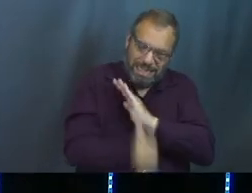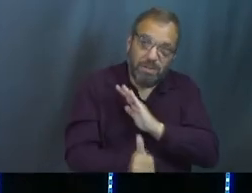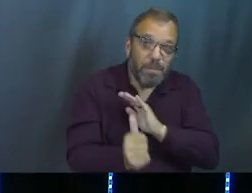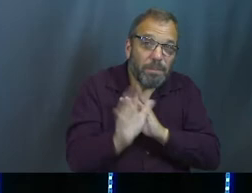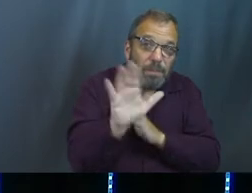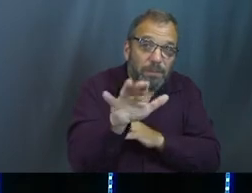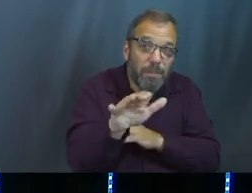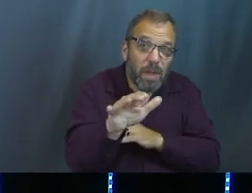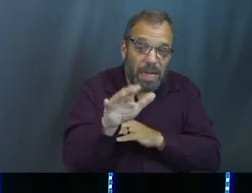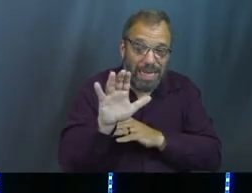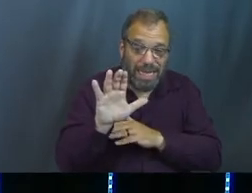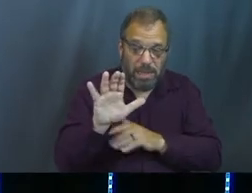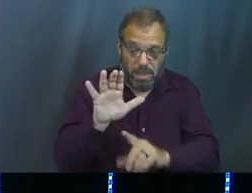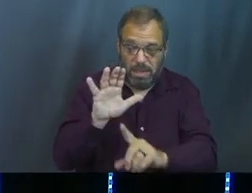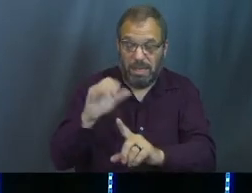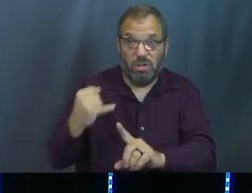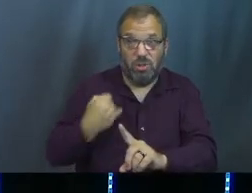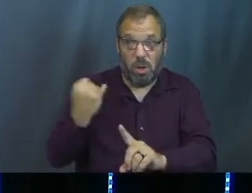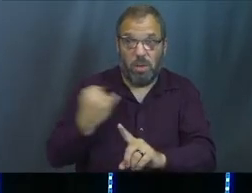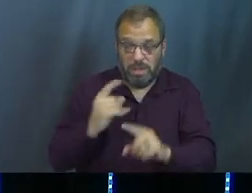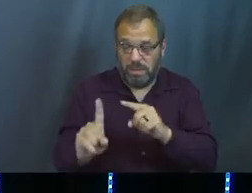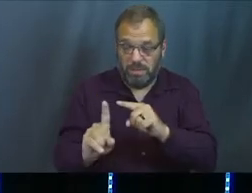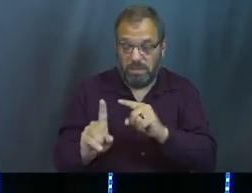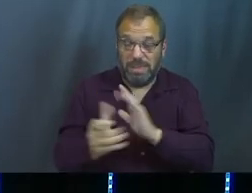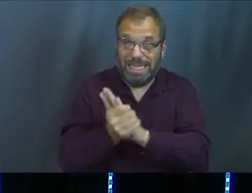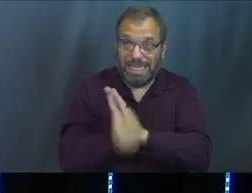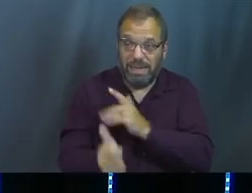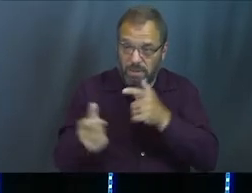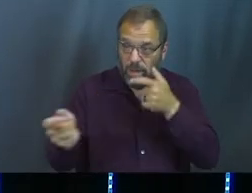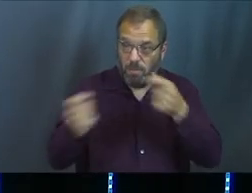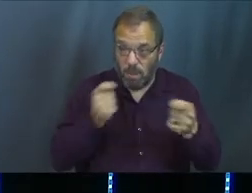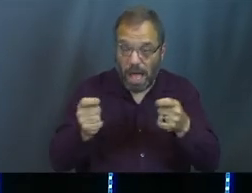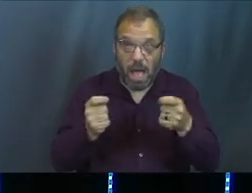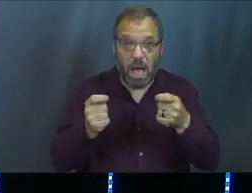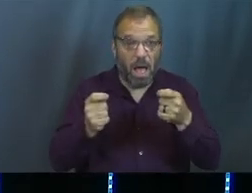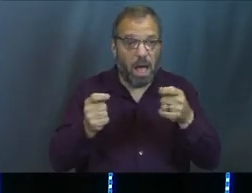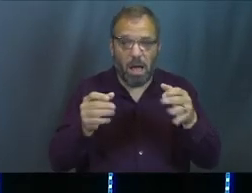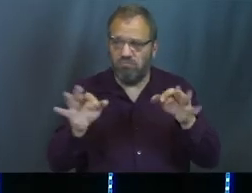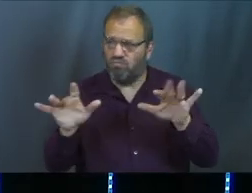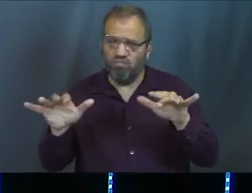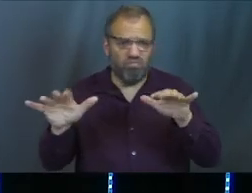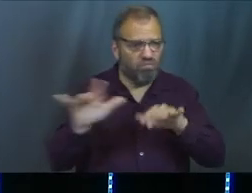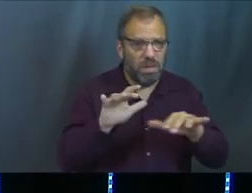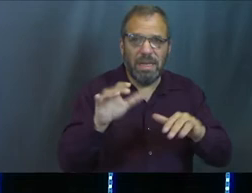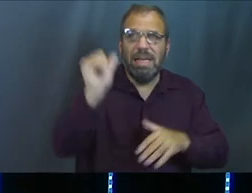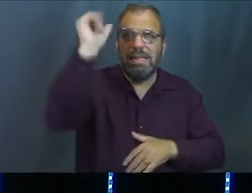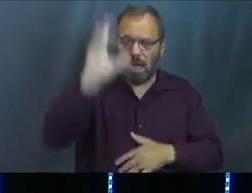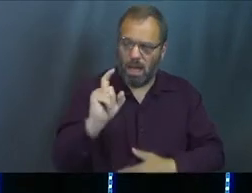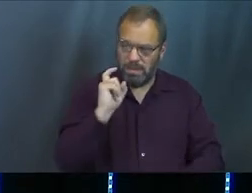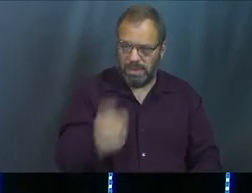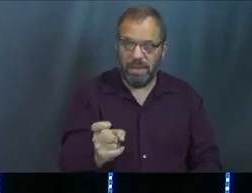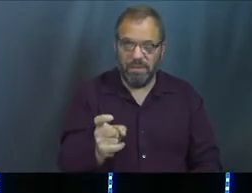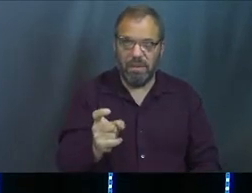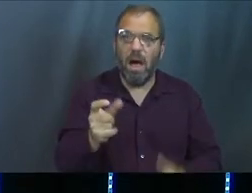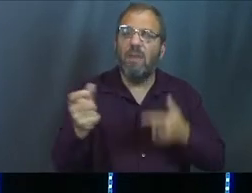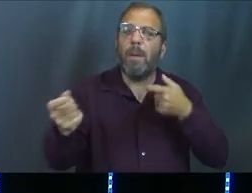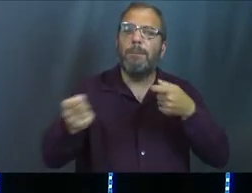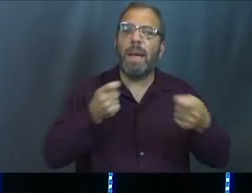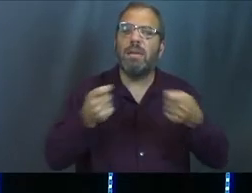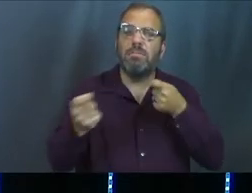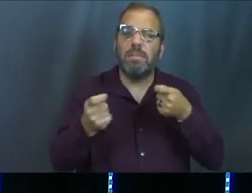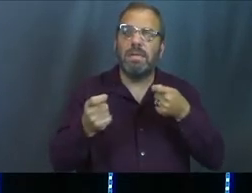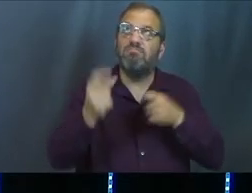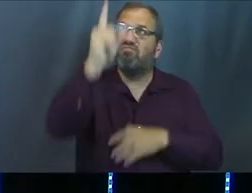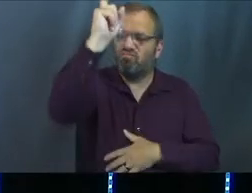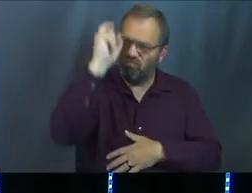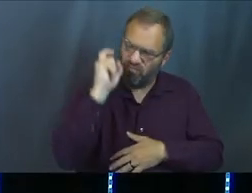guys know that, but those, his gifts of leadership and his ability to manage and run things so well, that's God given, y'all. God gave